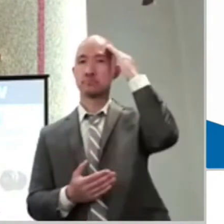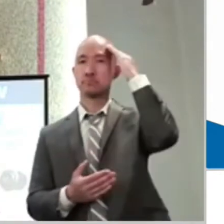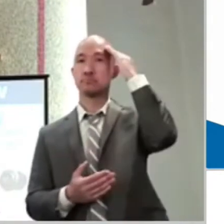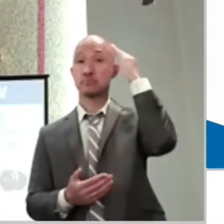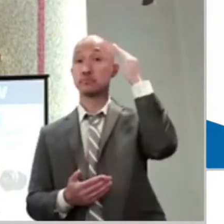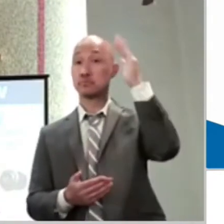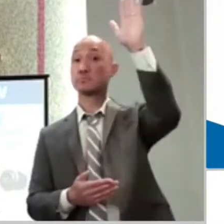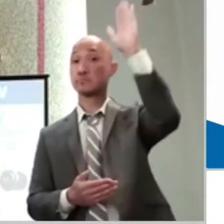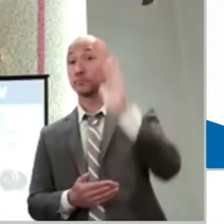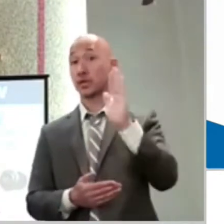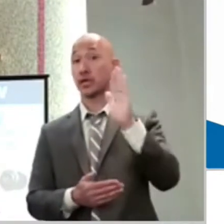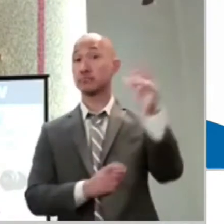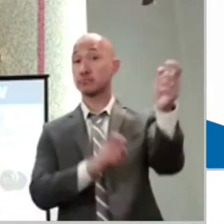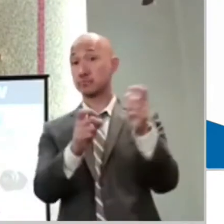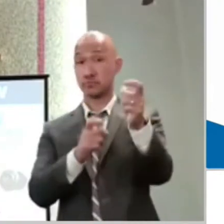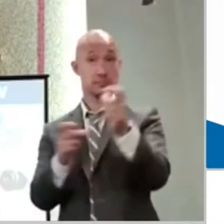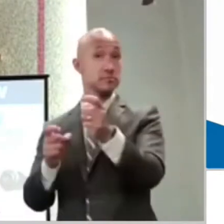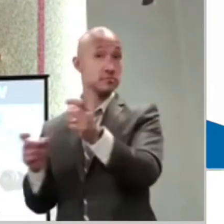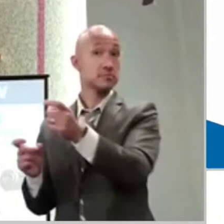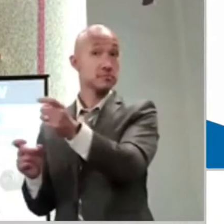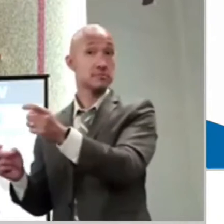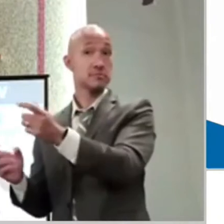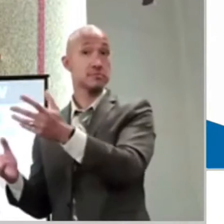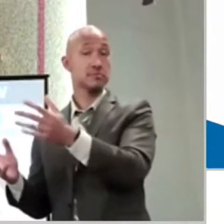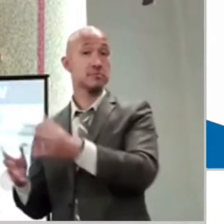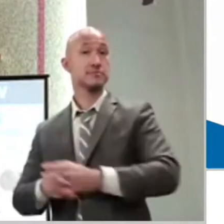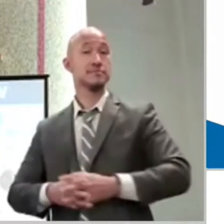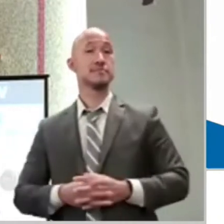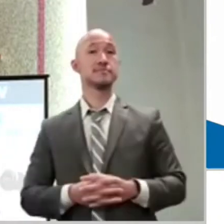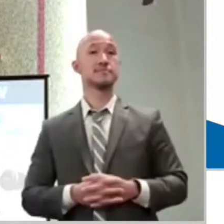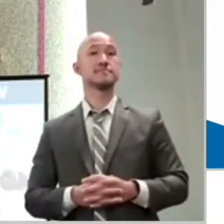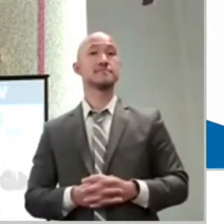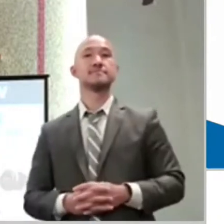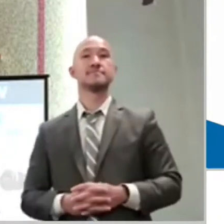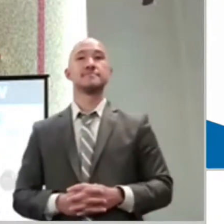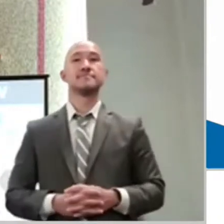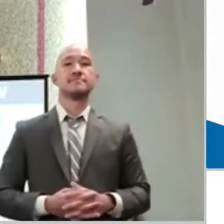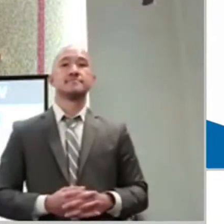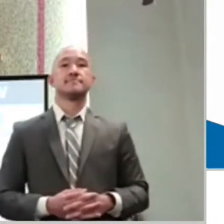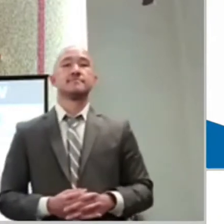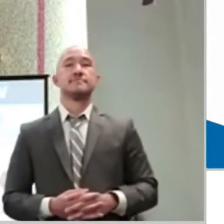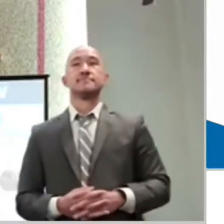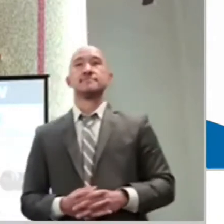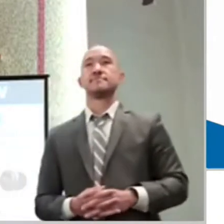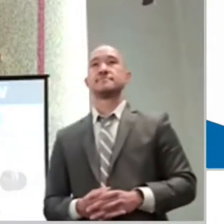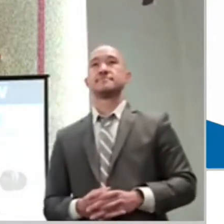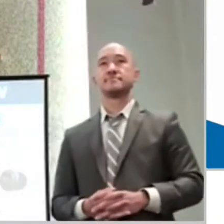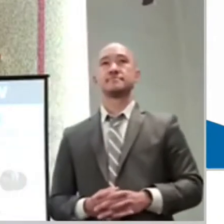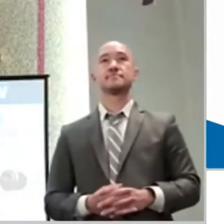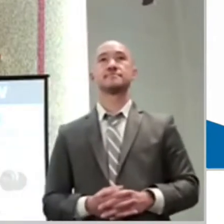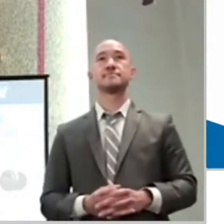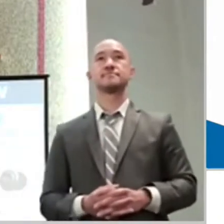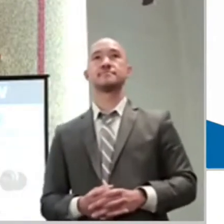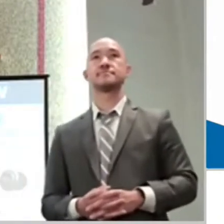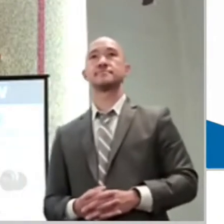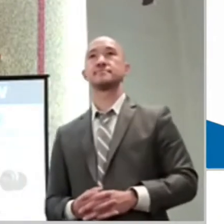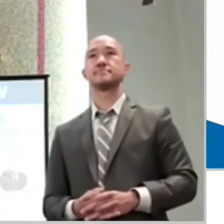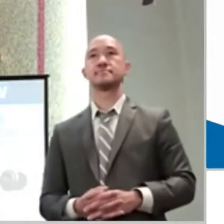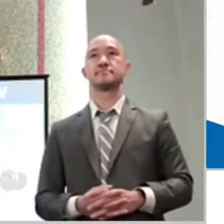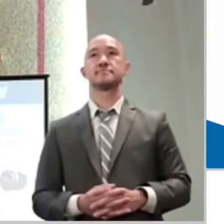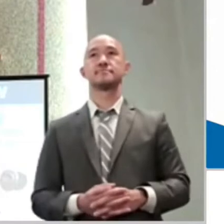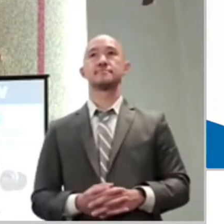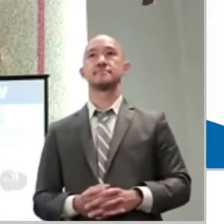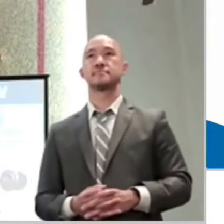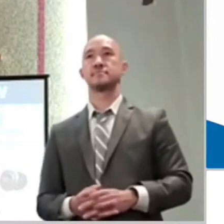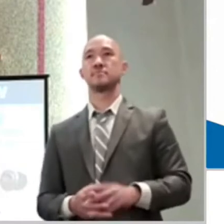because it comes from God. That is faith. Don't allow yourself to be disappointed